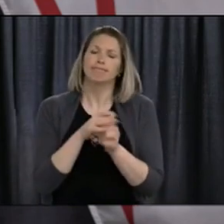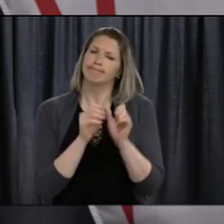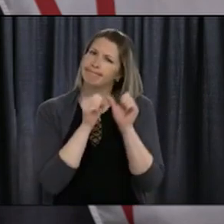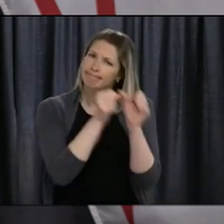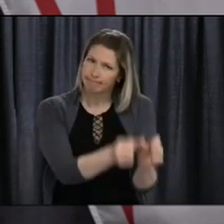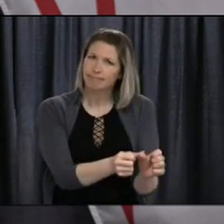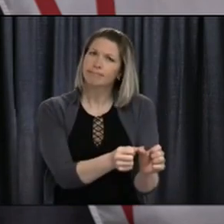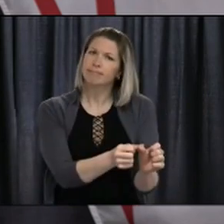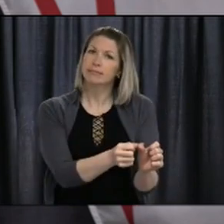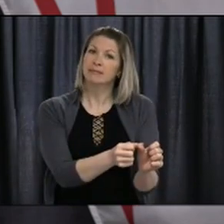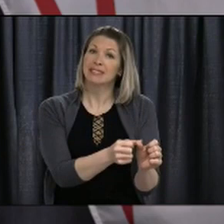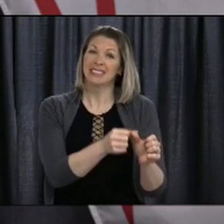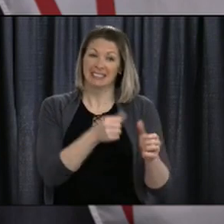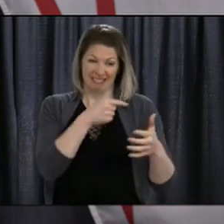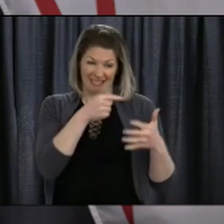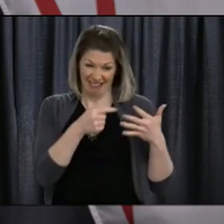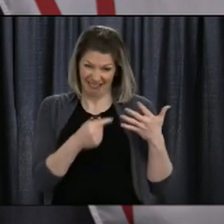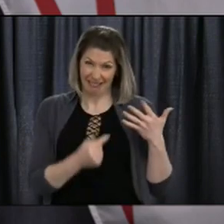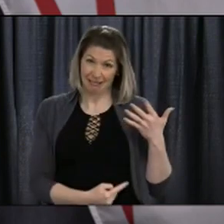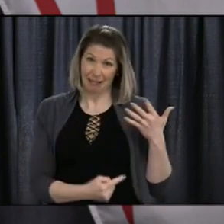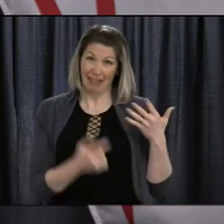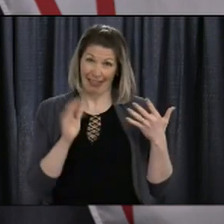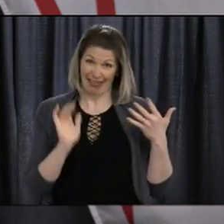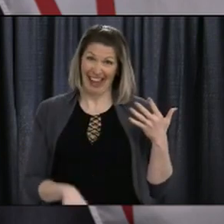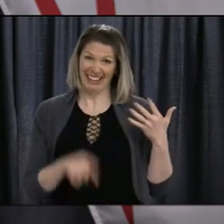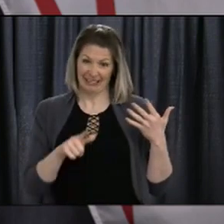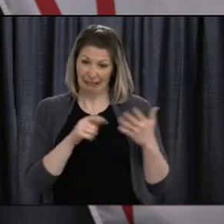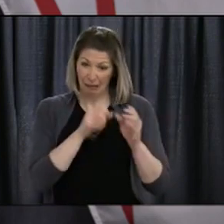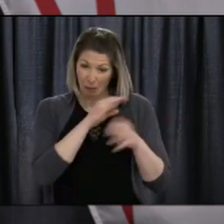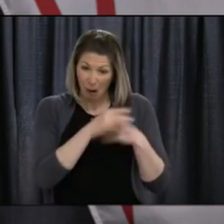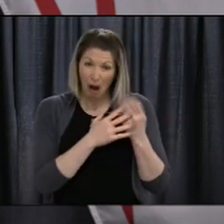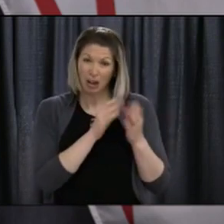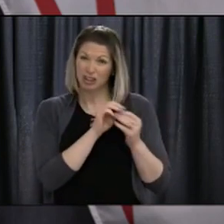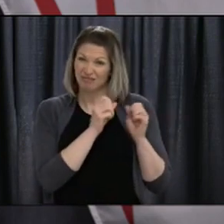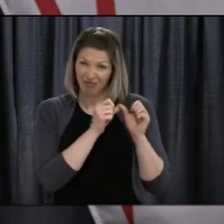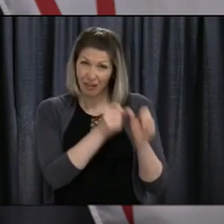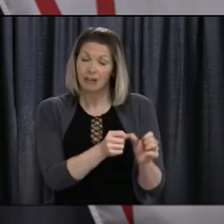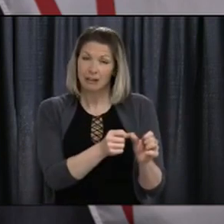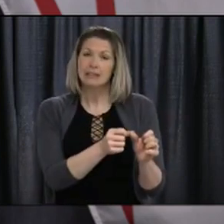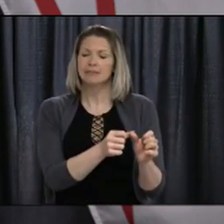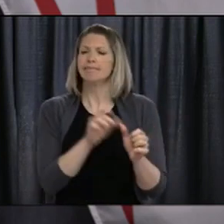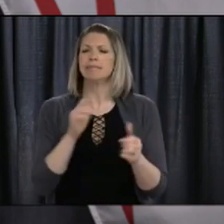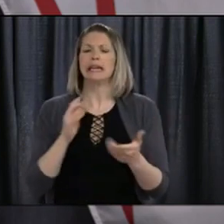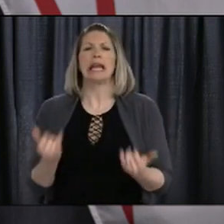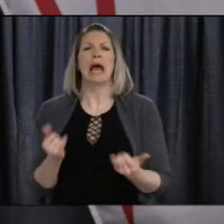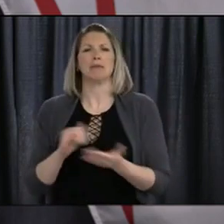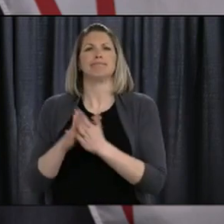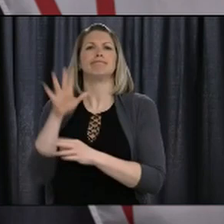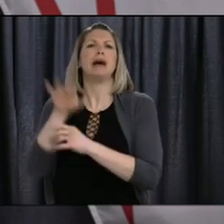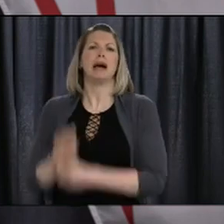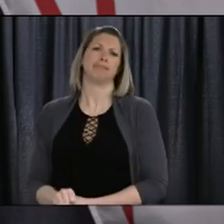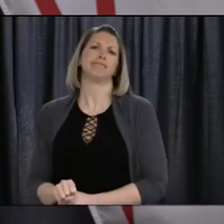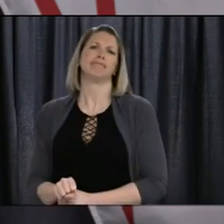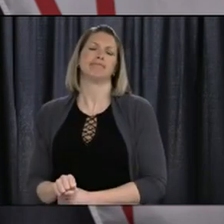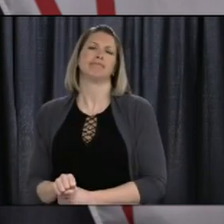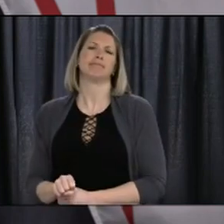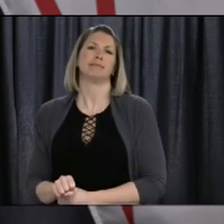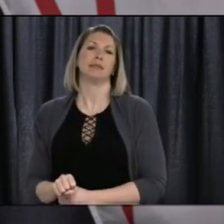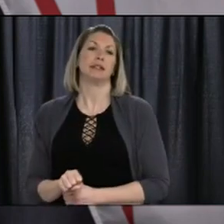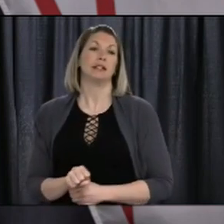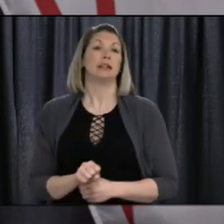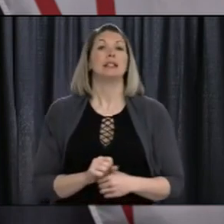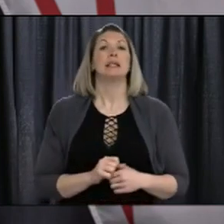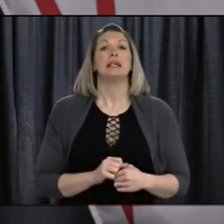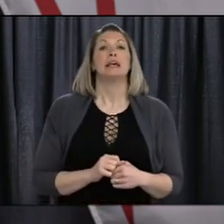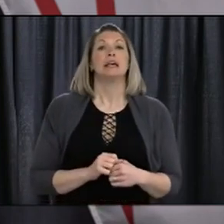measures work, and by now have become second nature to many of us. As we move into the weekend and consider if and how